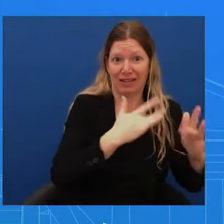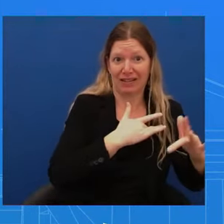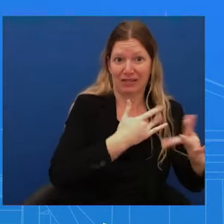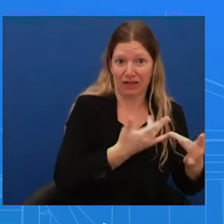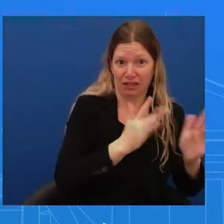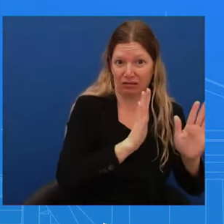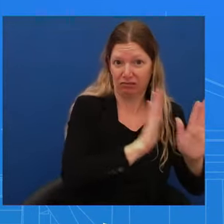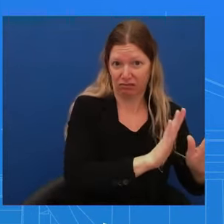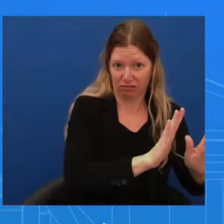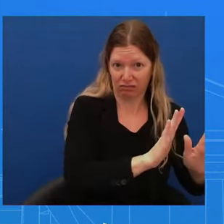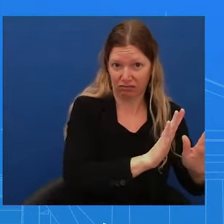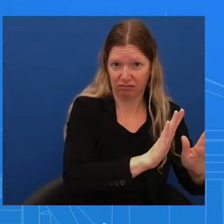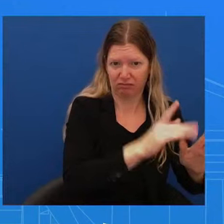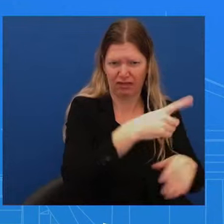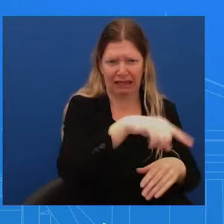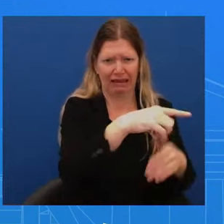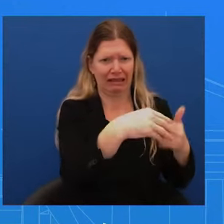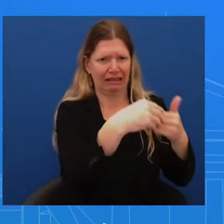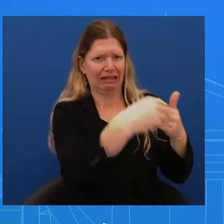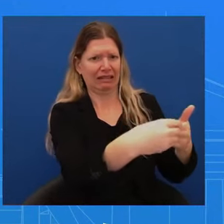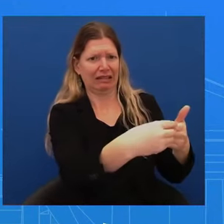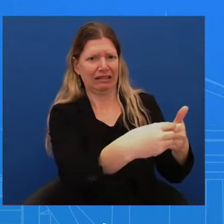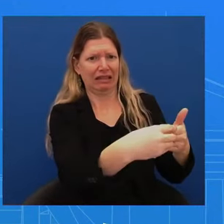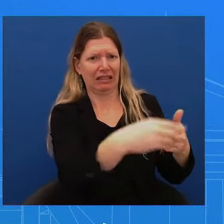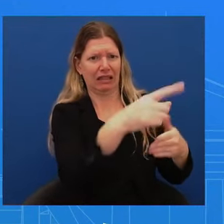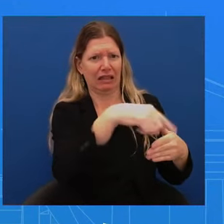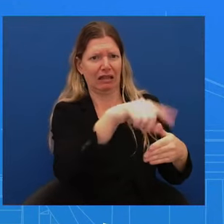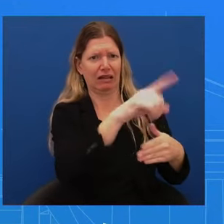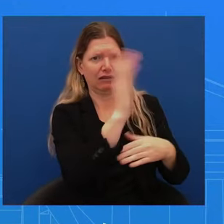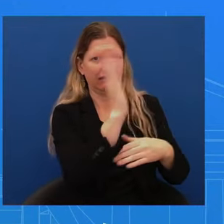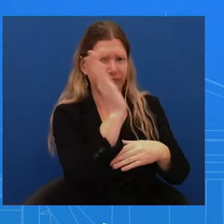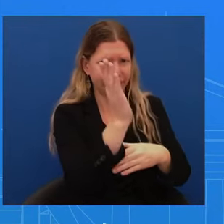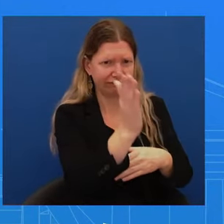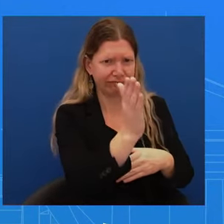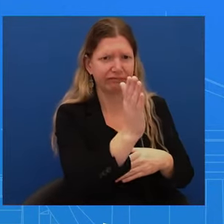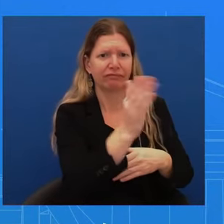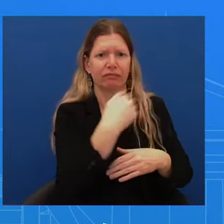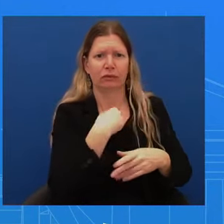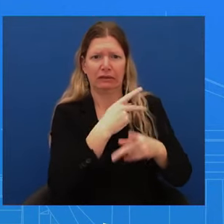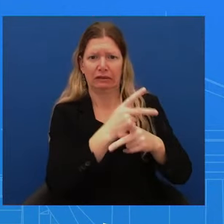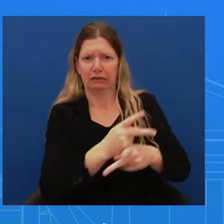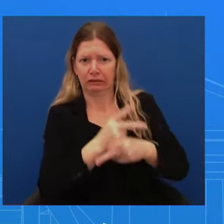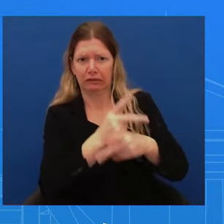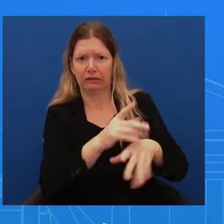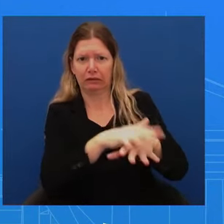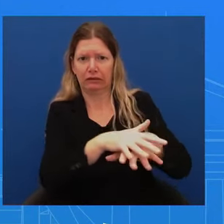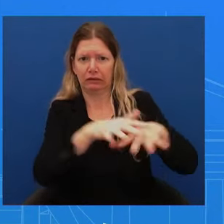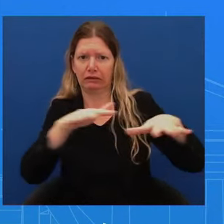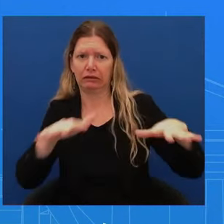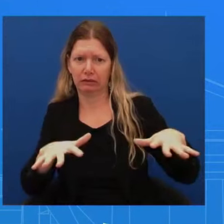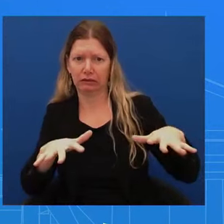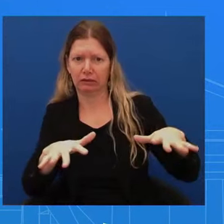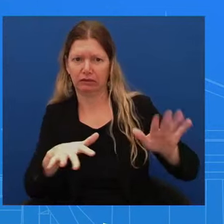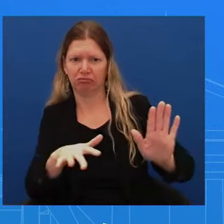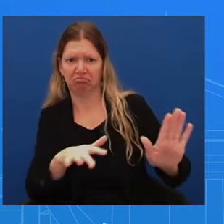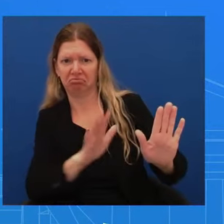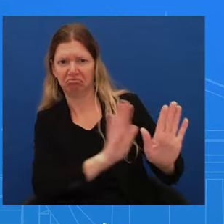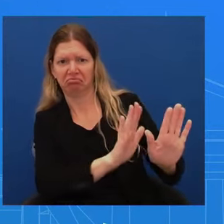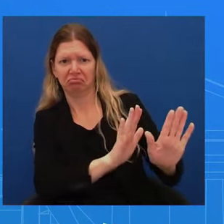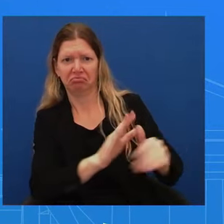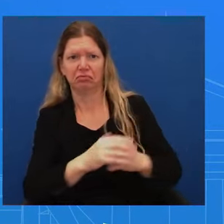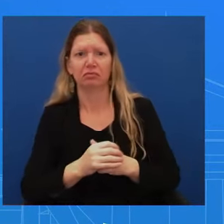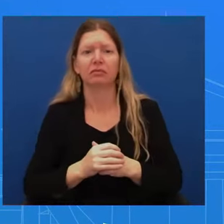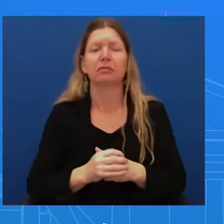careful to let that live with the campaign. But the answer you've given me suggests that the same event can transpire with